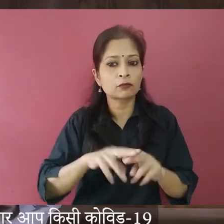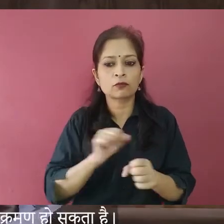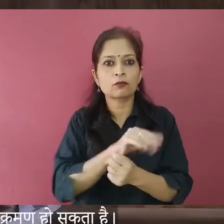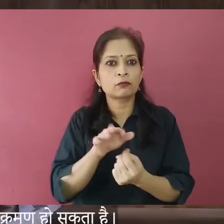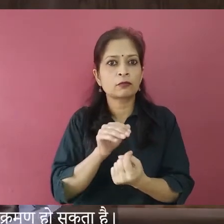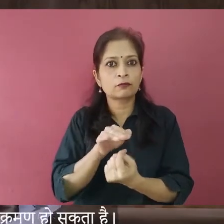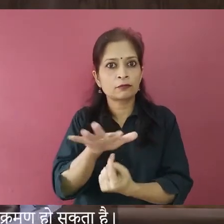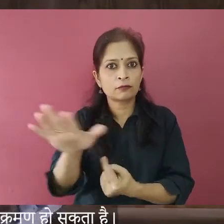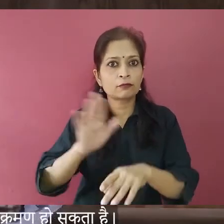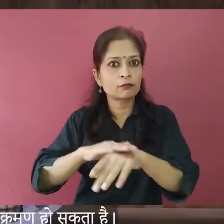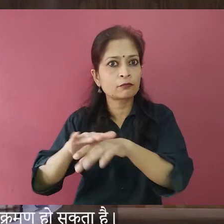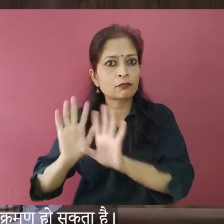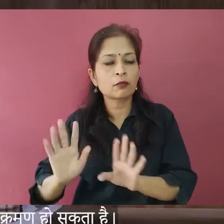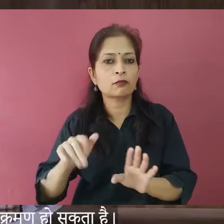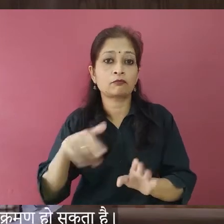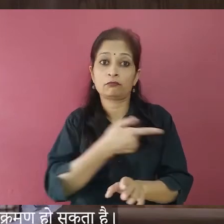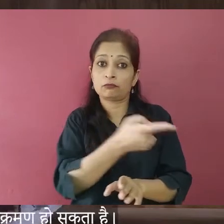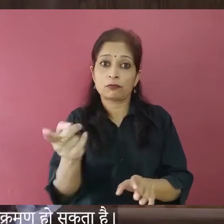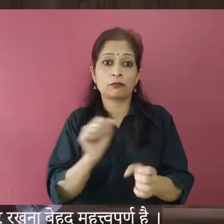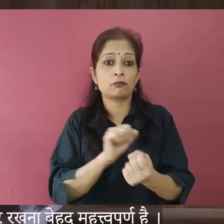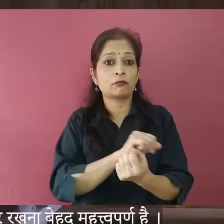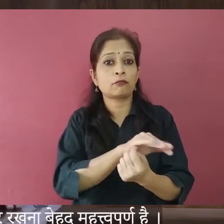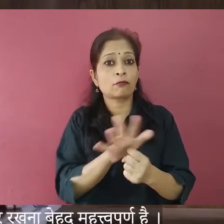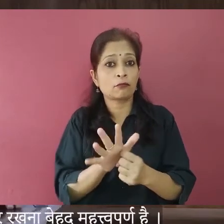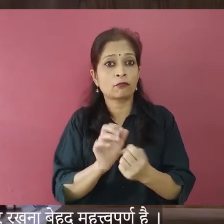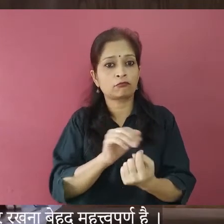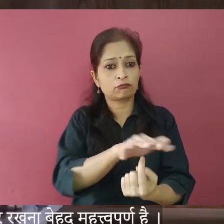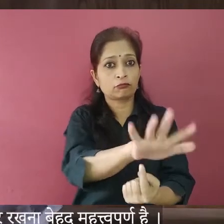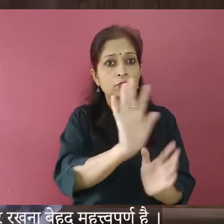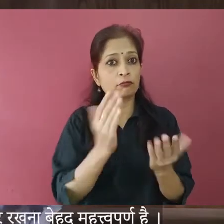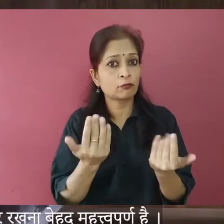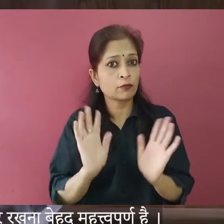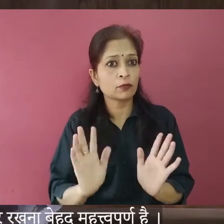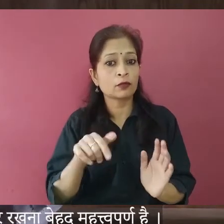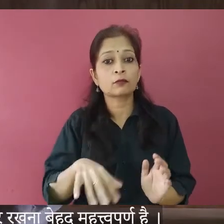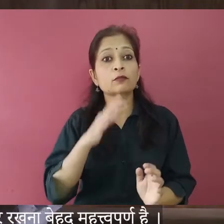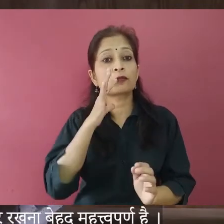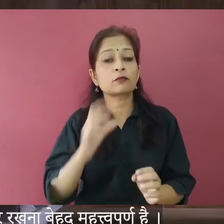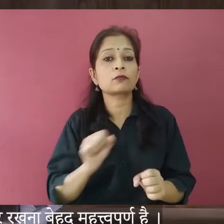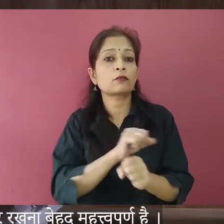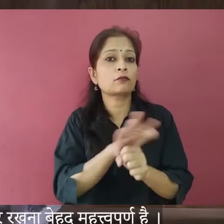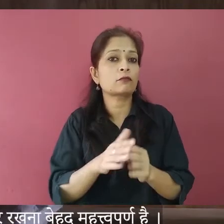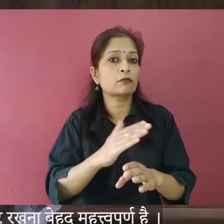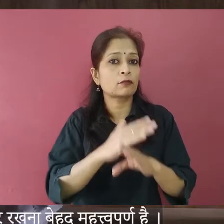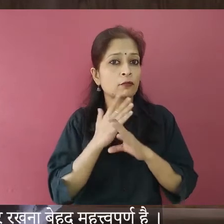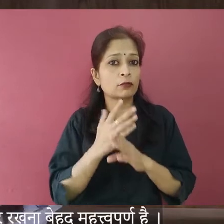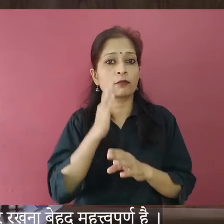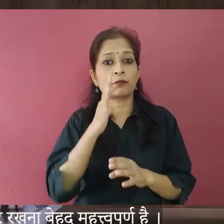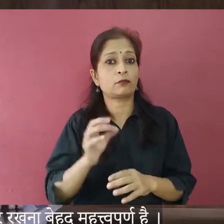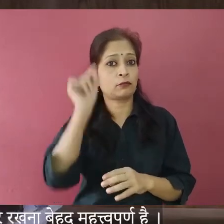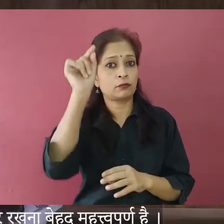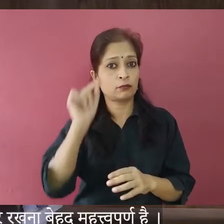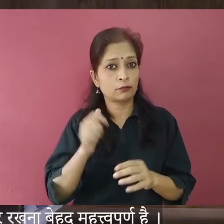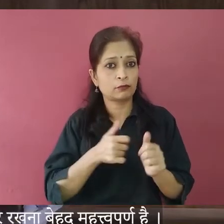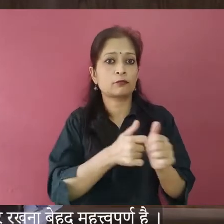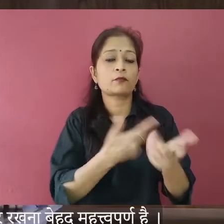exposed to COVID-19 you can get the infection and that is why despite having the vaccine it's very very important